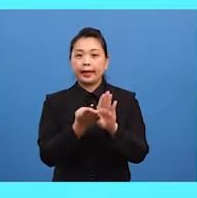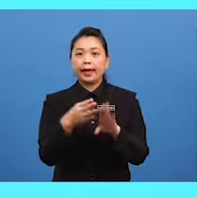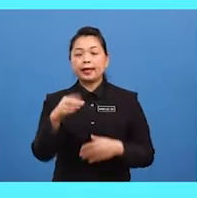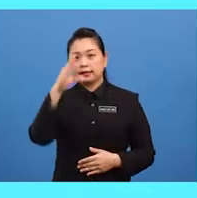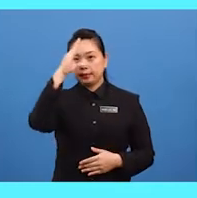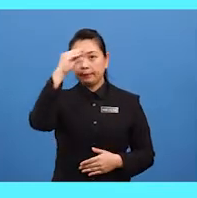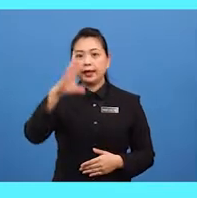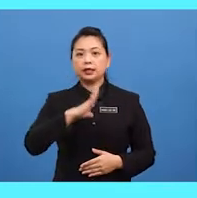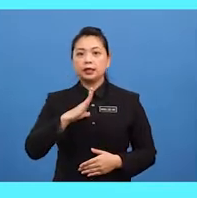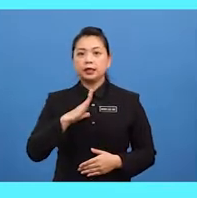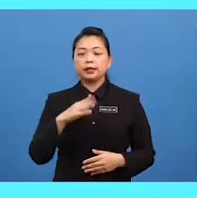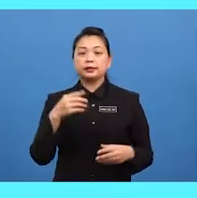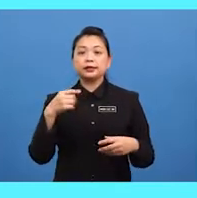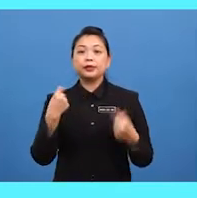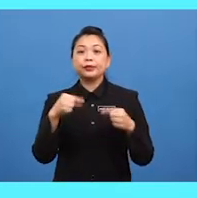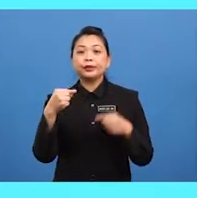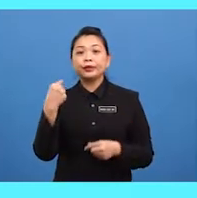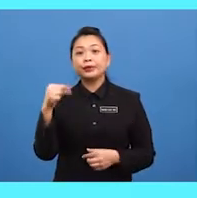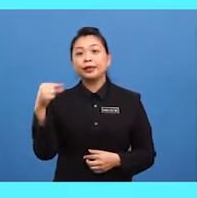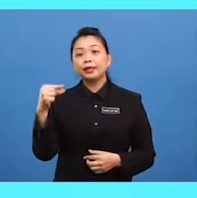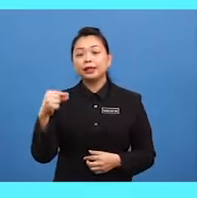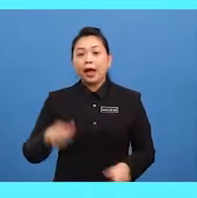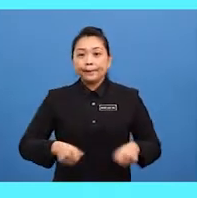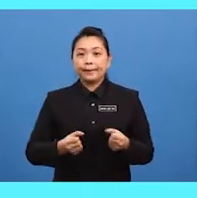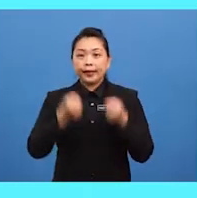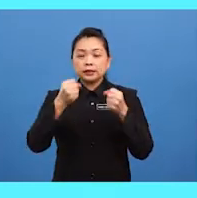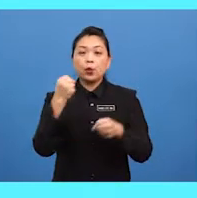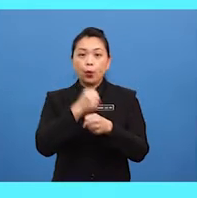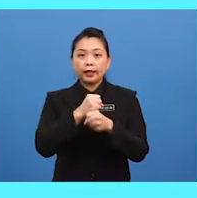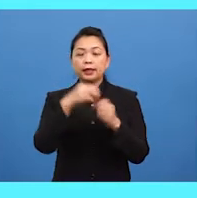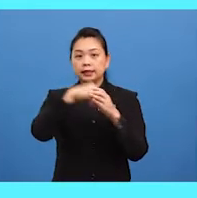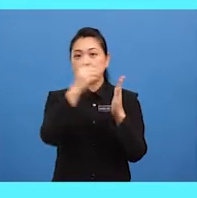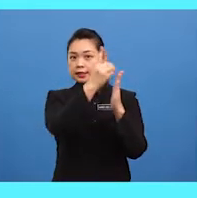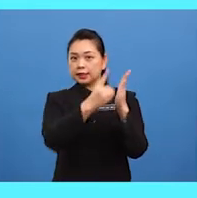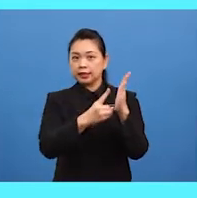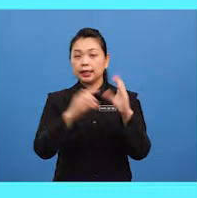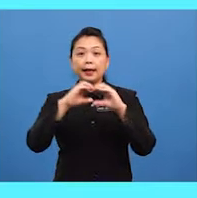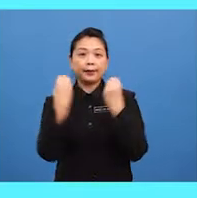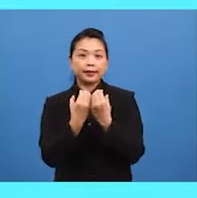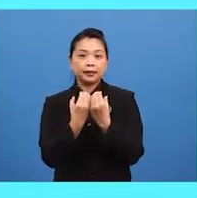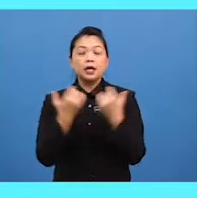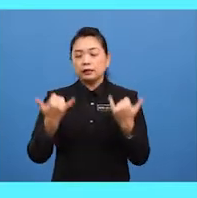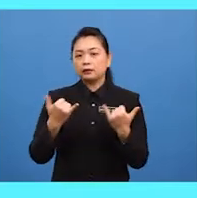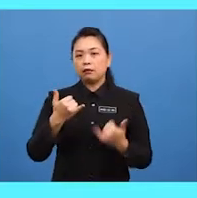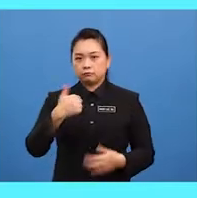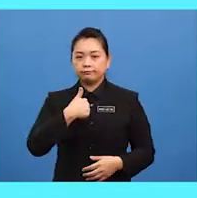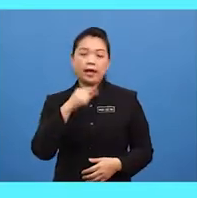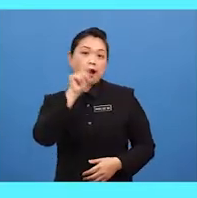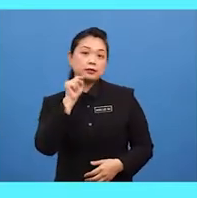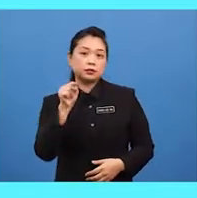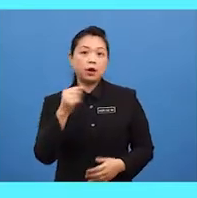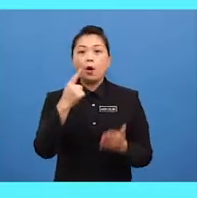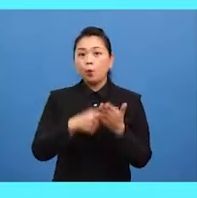in the green pants is working with a designing company let me ask you